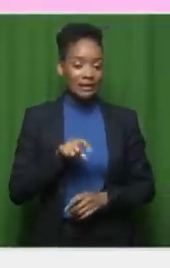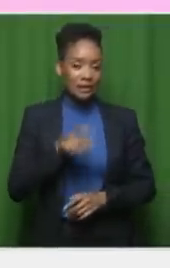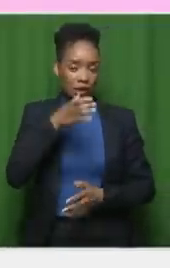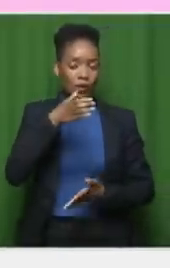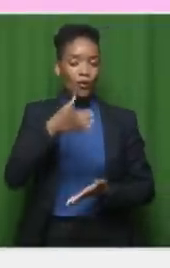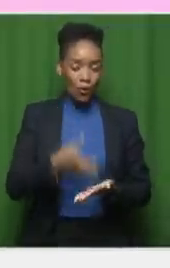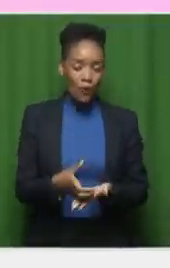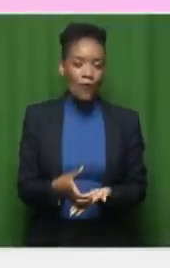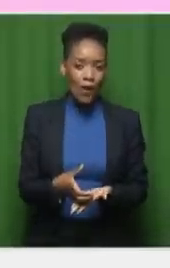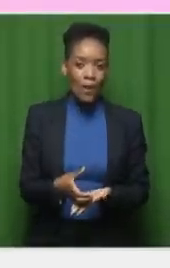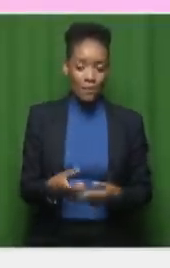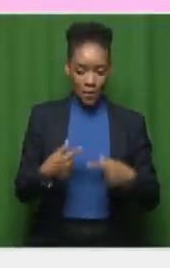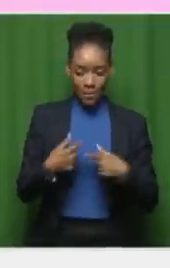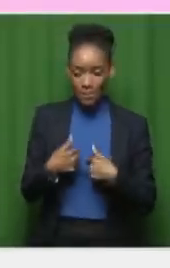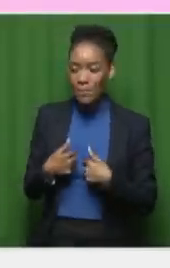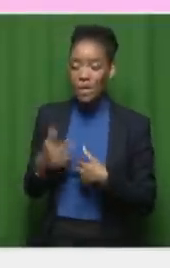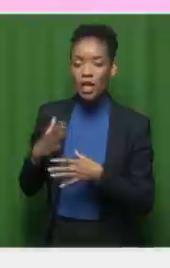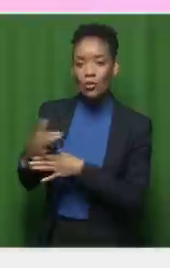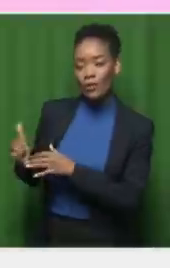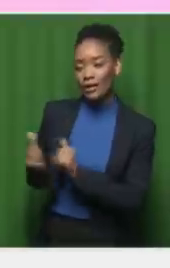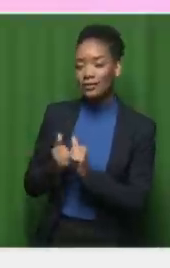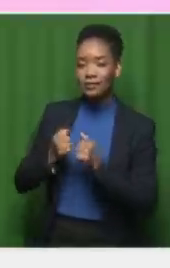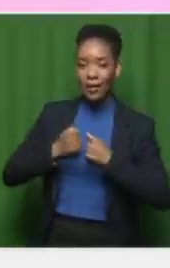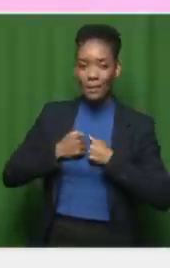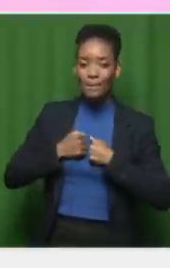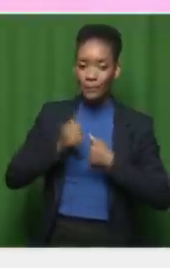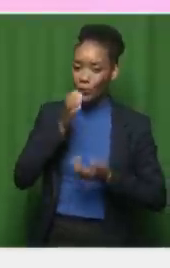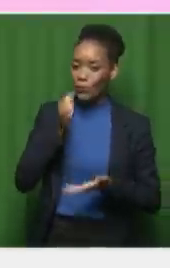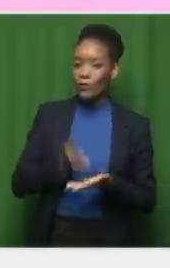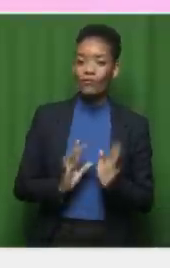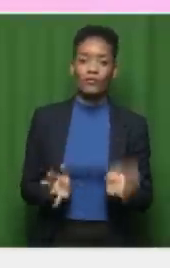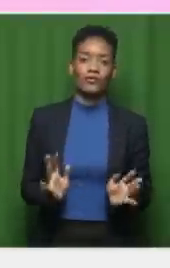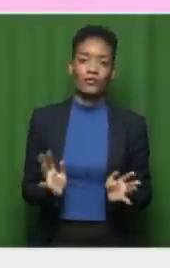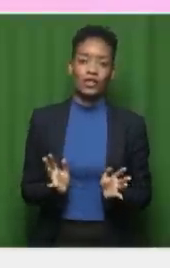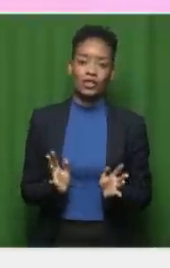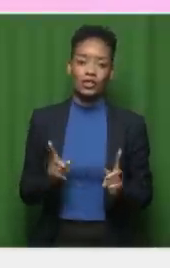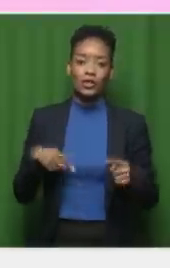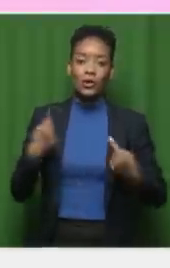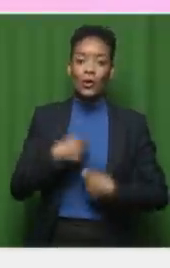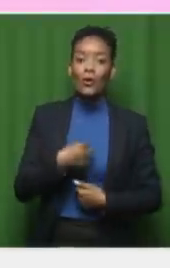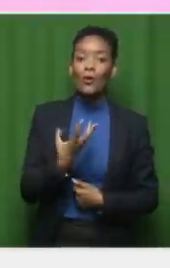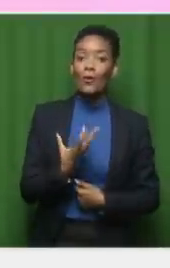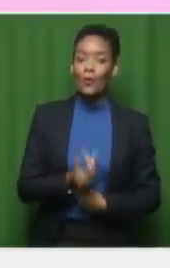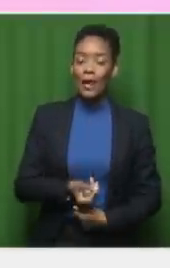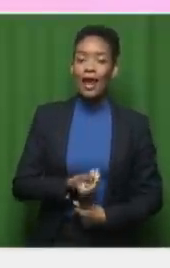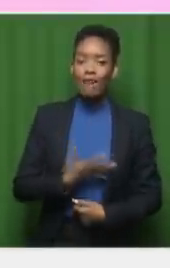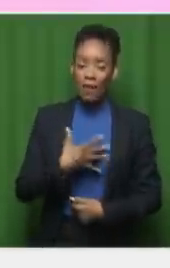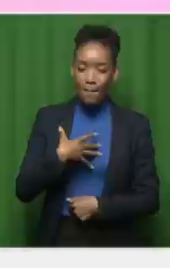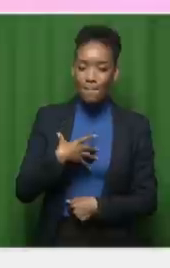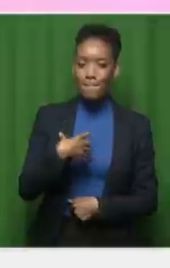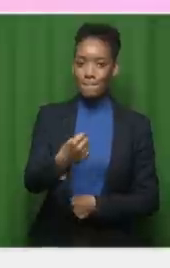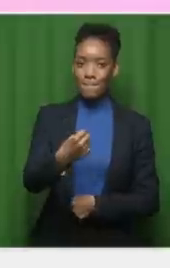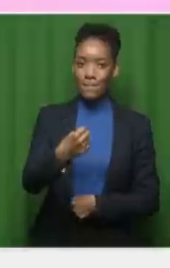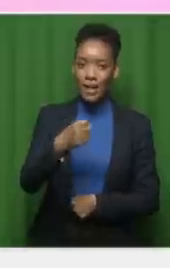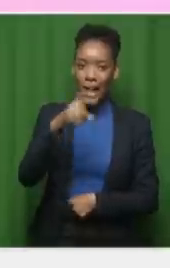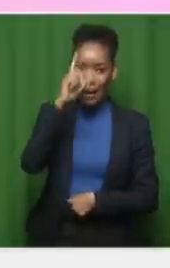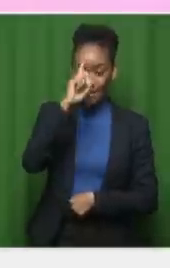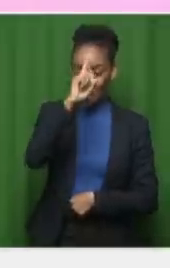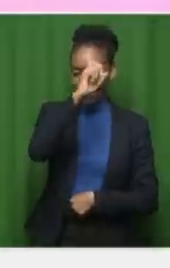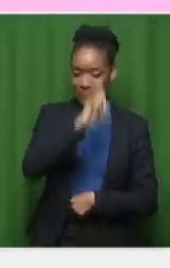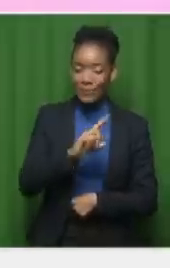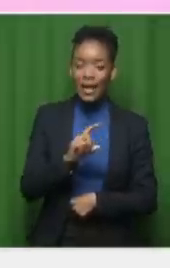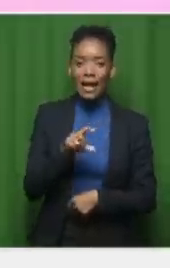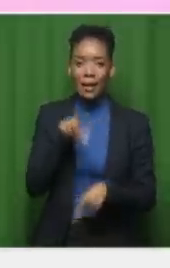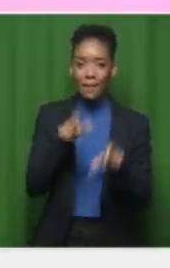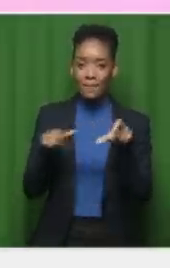me and to the colleagues that we are having some brave and emerging black business people